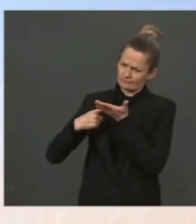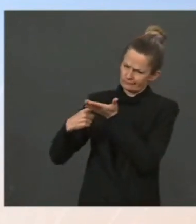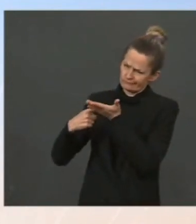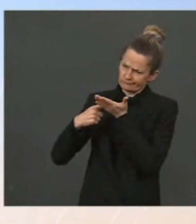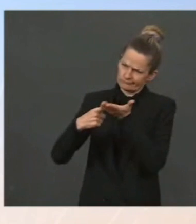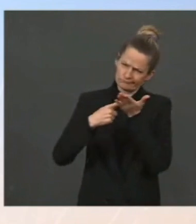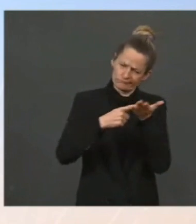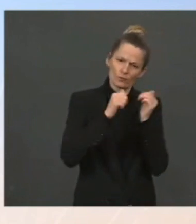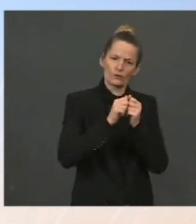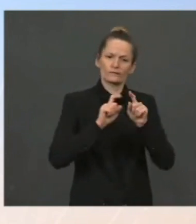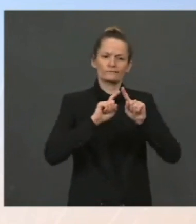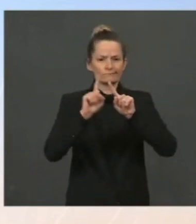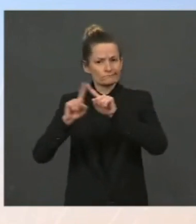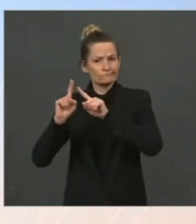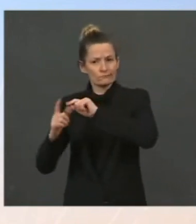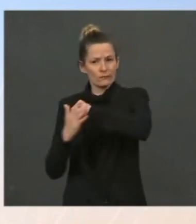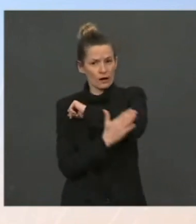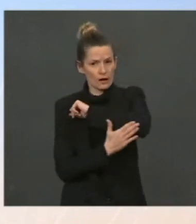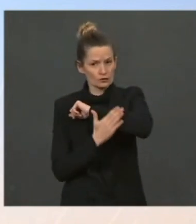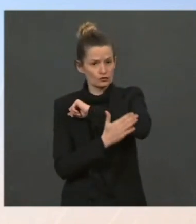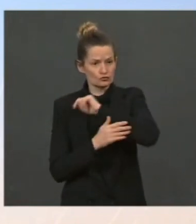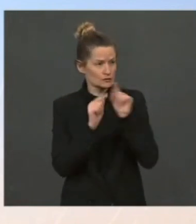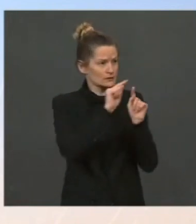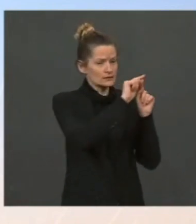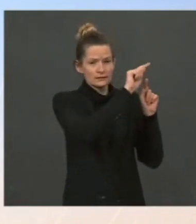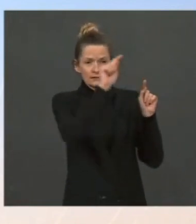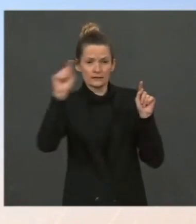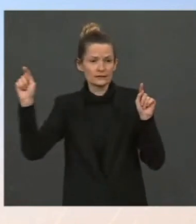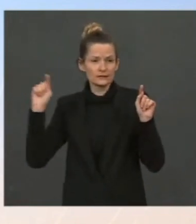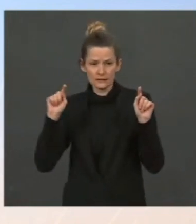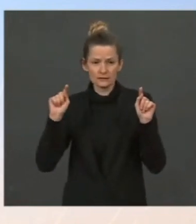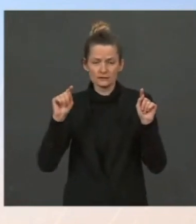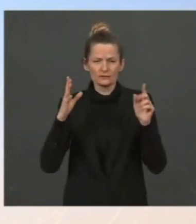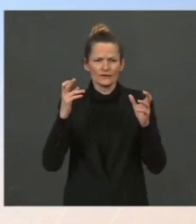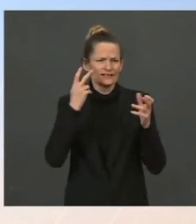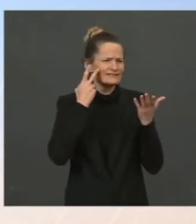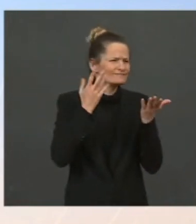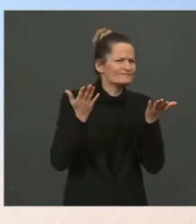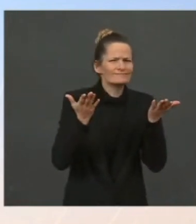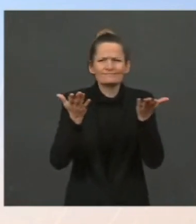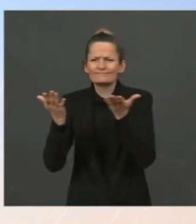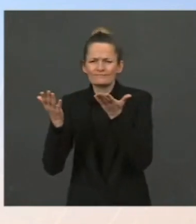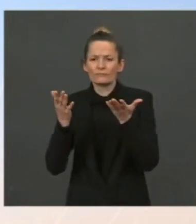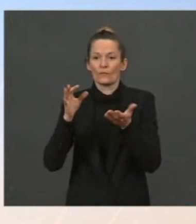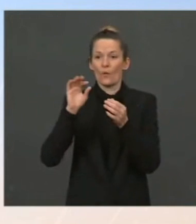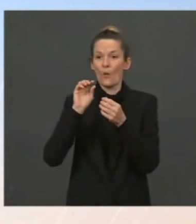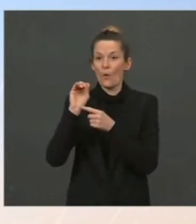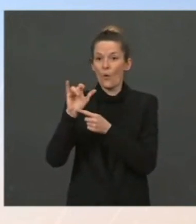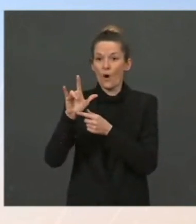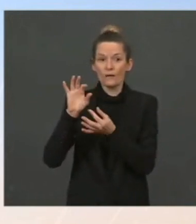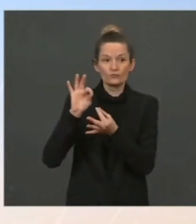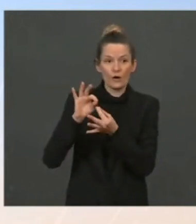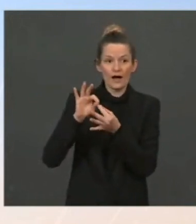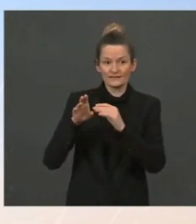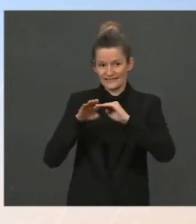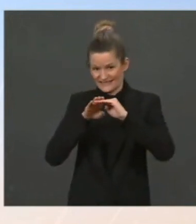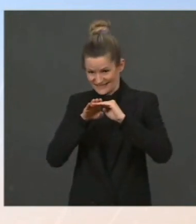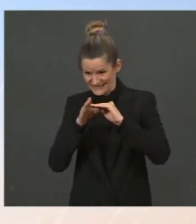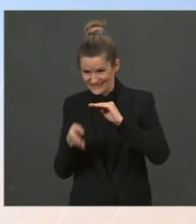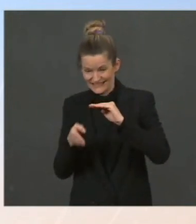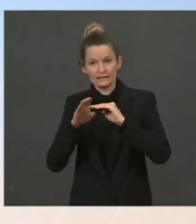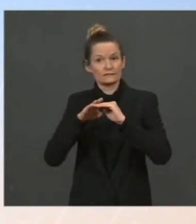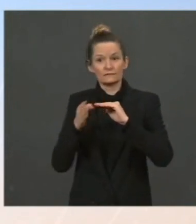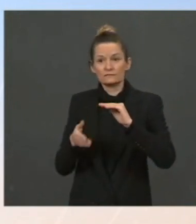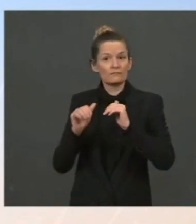been happening over the past few weeks, we have seen oil prices fall nearly 10 percent, which is, again, I think a testament